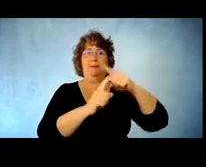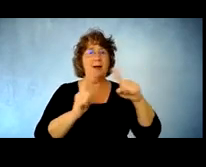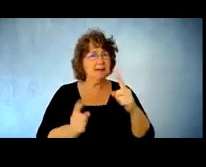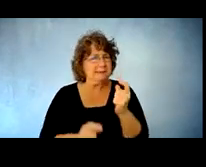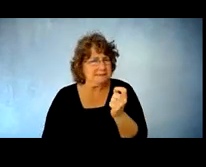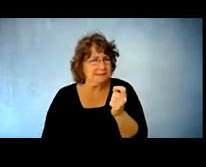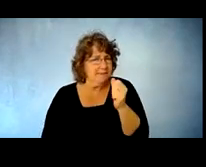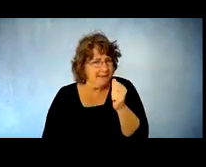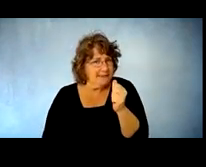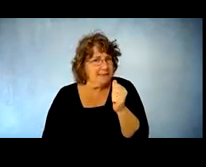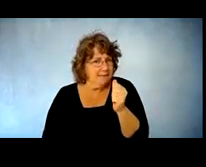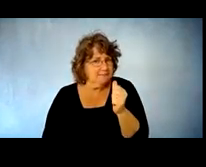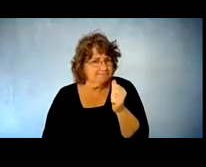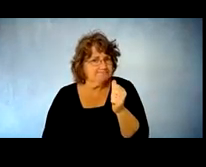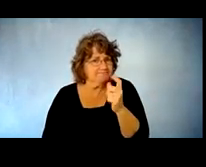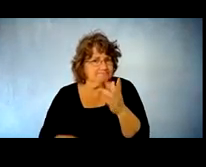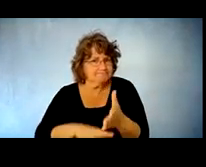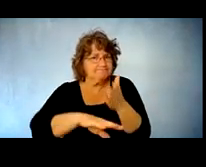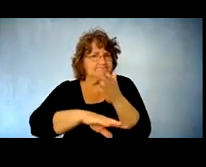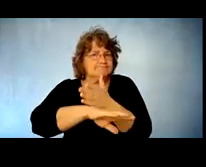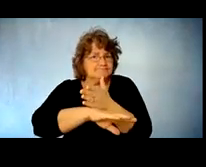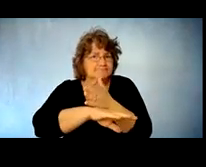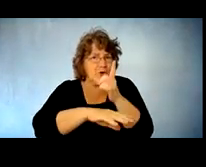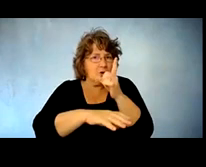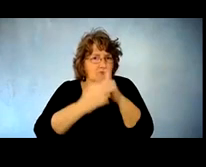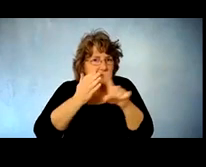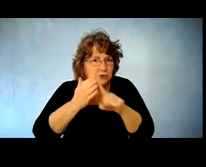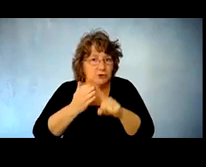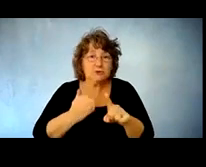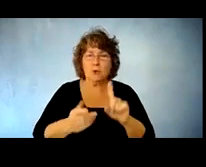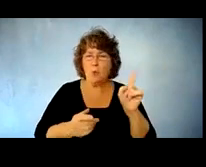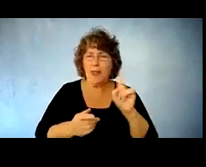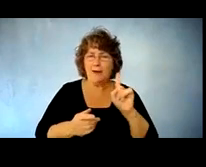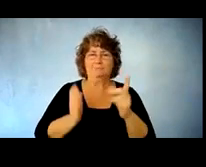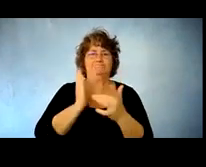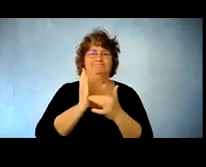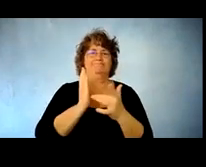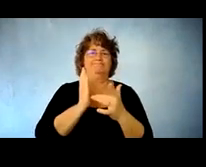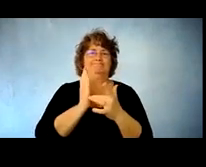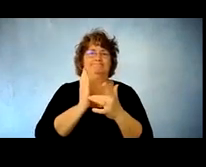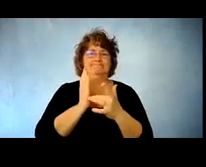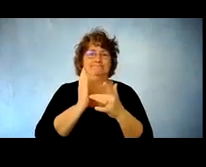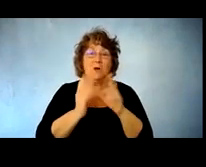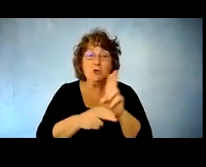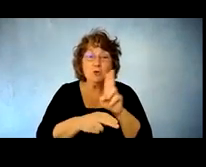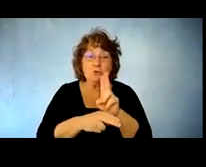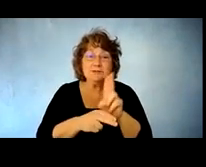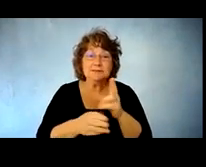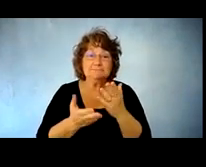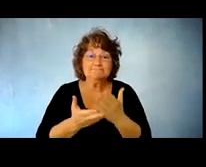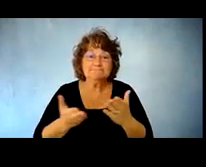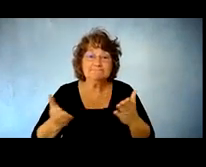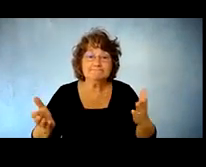we've seen a lot of breakthroughs are in the area of technology so using maybe devices in